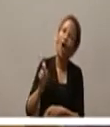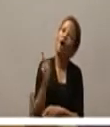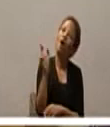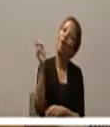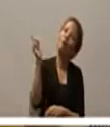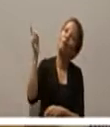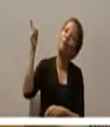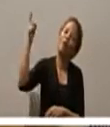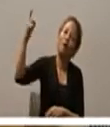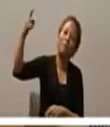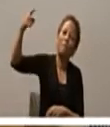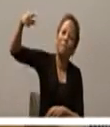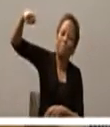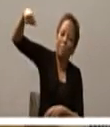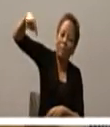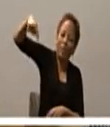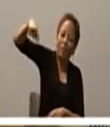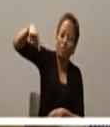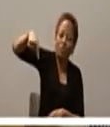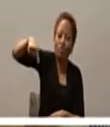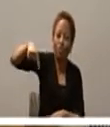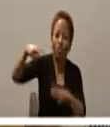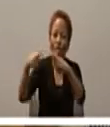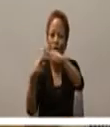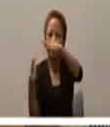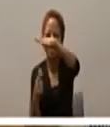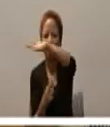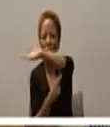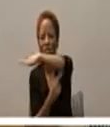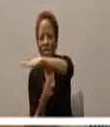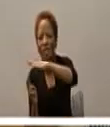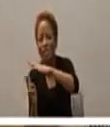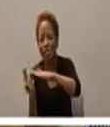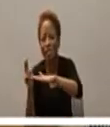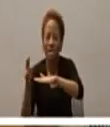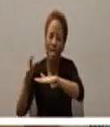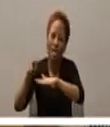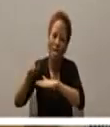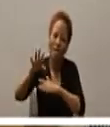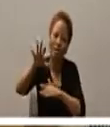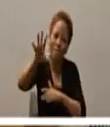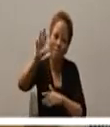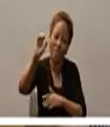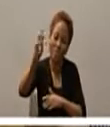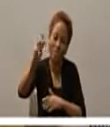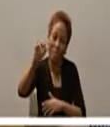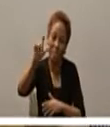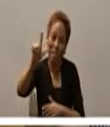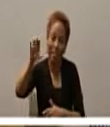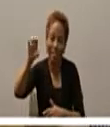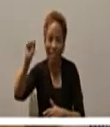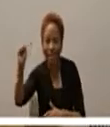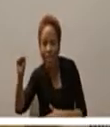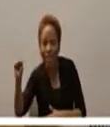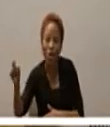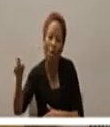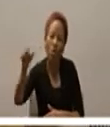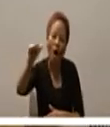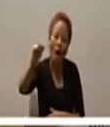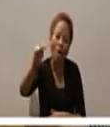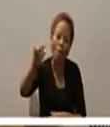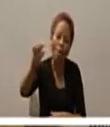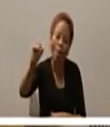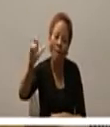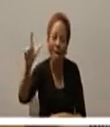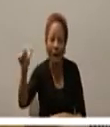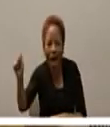across on the other bridge and then come 50 miles down to get to Bangula to get from Bangula and to and